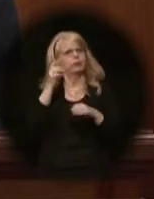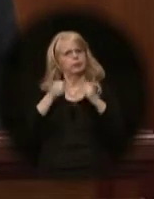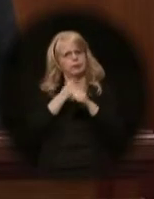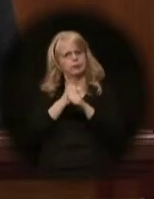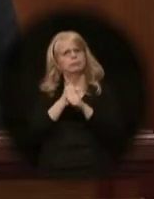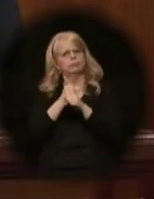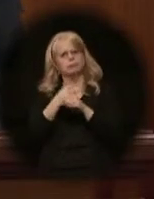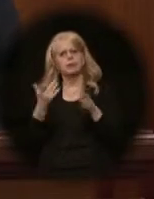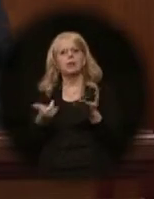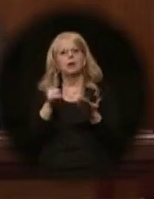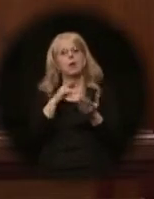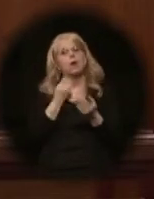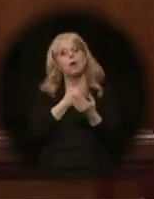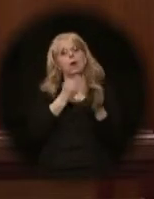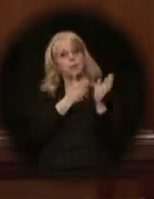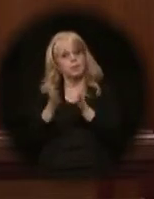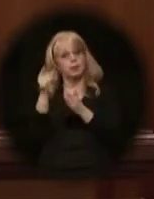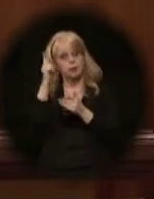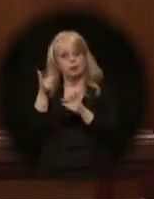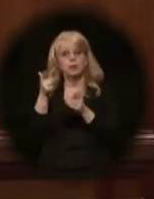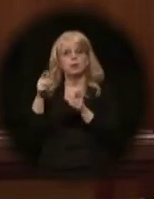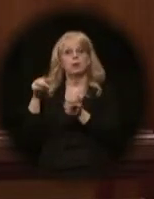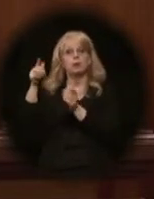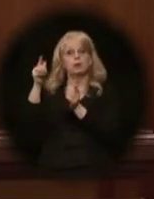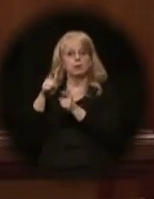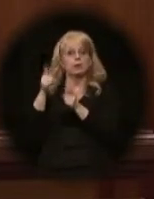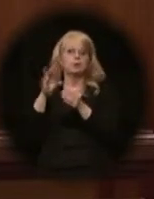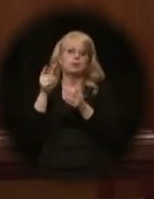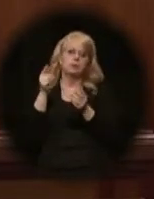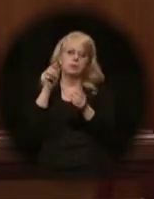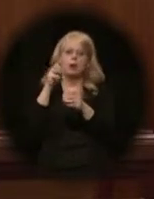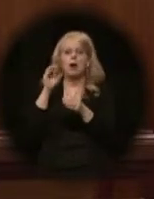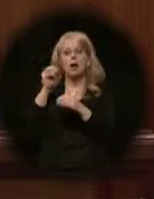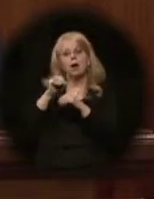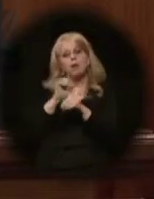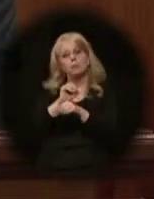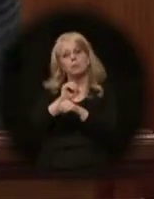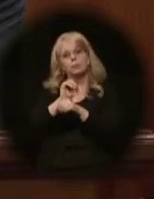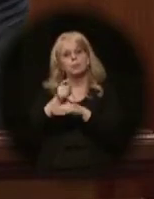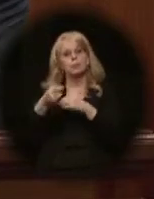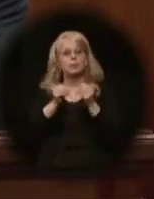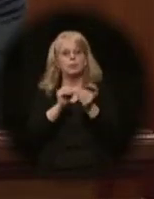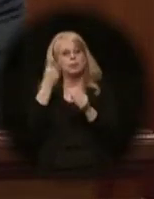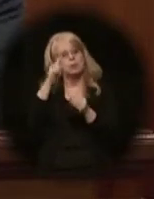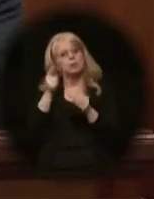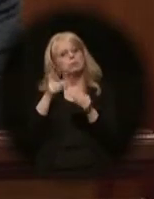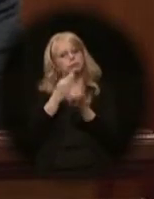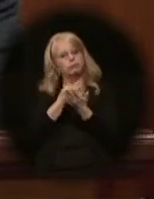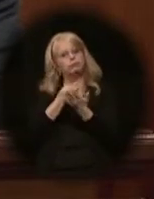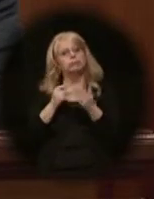Our plan will dramatically drop future operating budgets and put us on a more sustainable financial path.